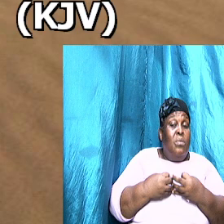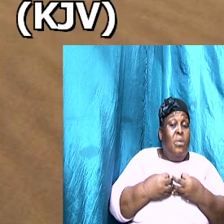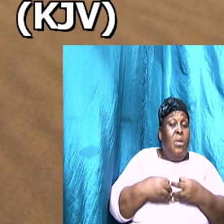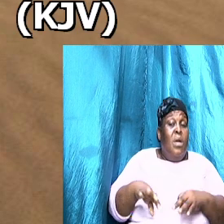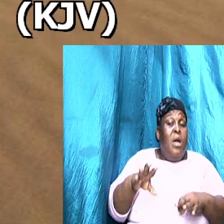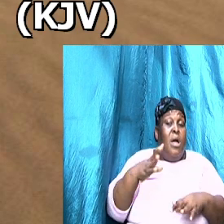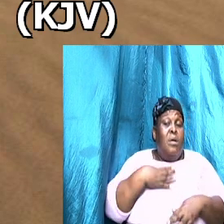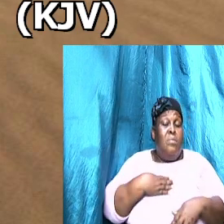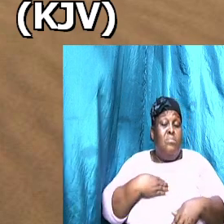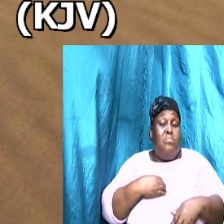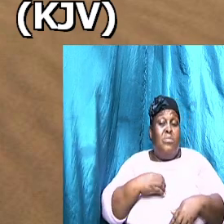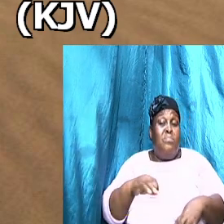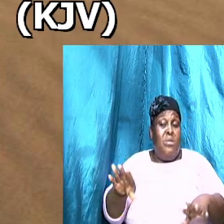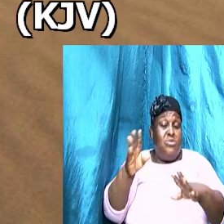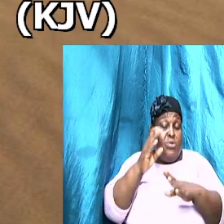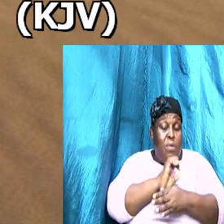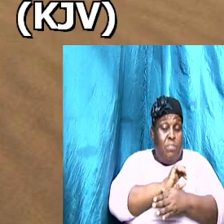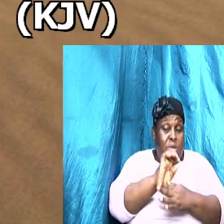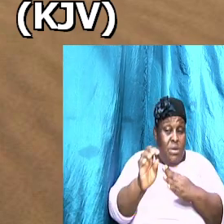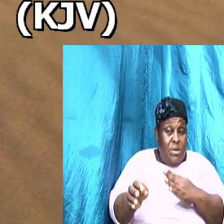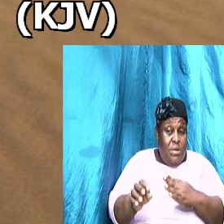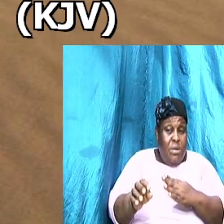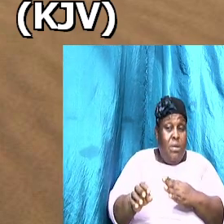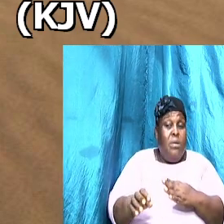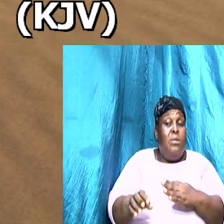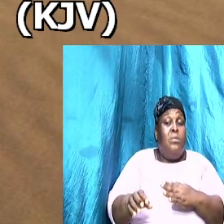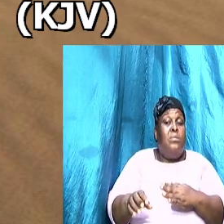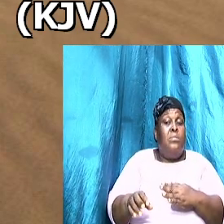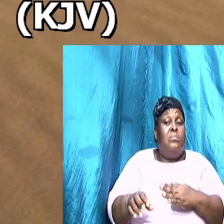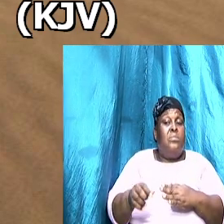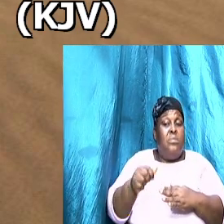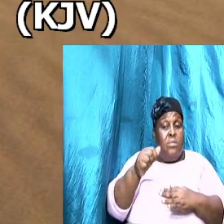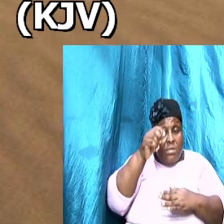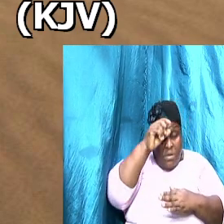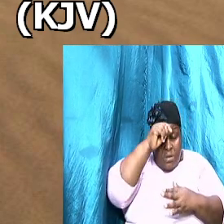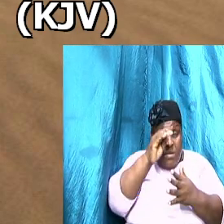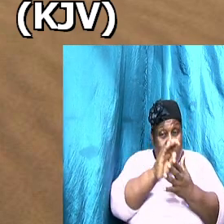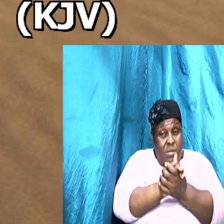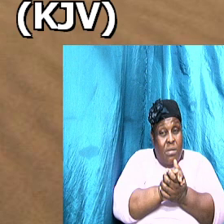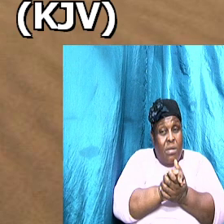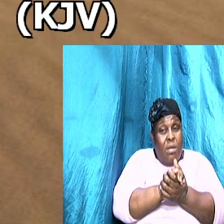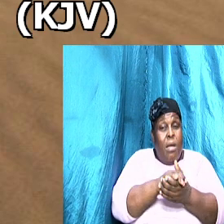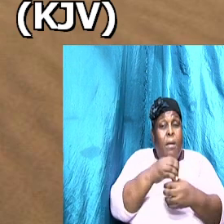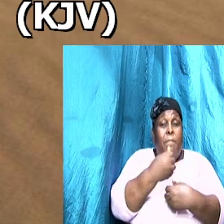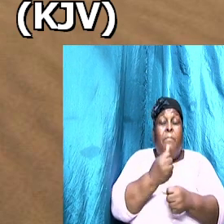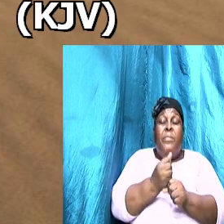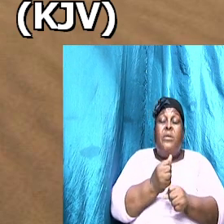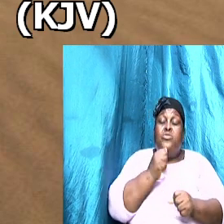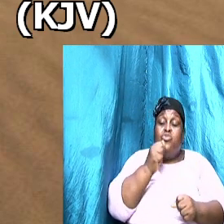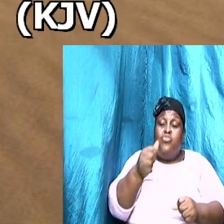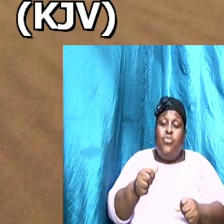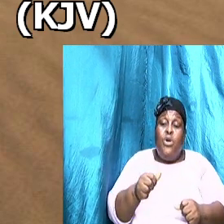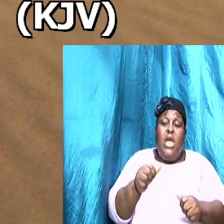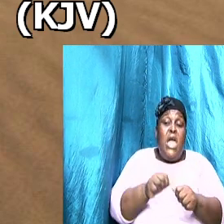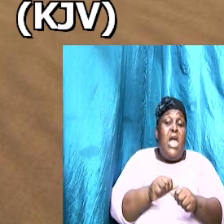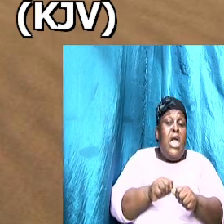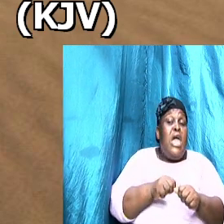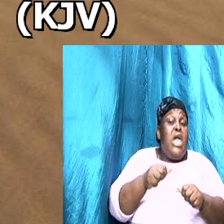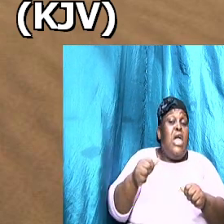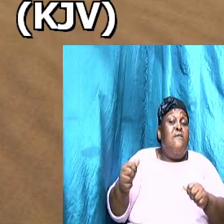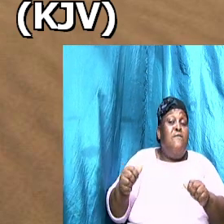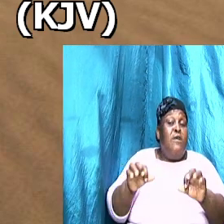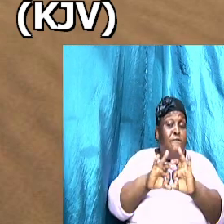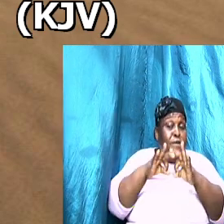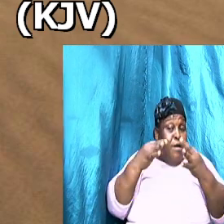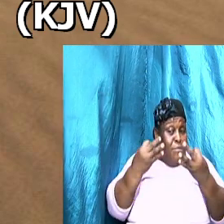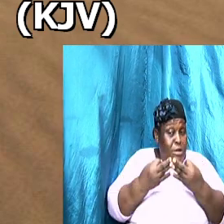she completes the man she makes sure that everybody have top notch clothes she makes sure them look good even if